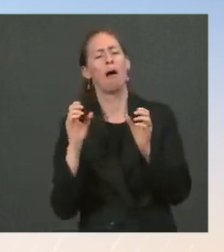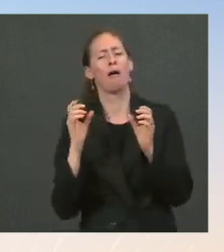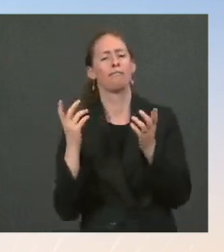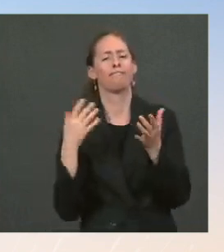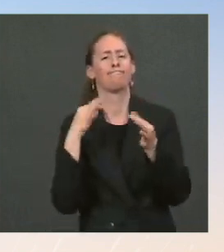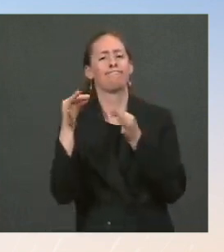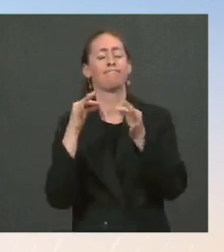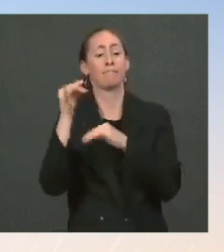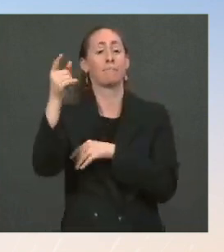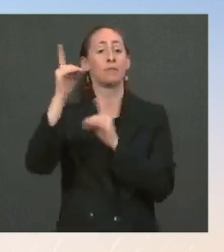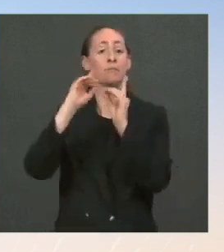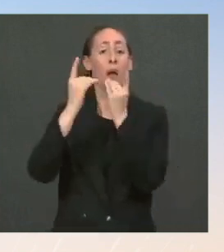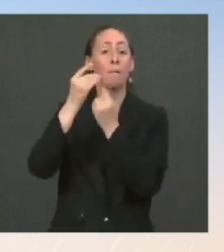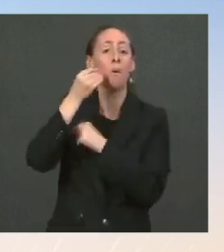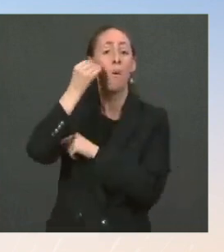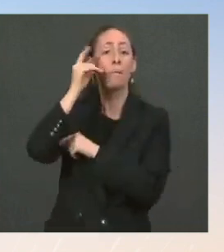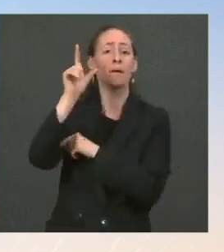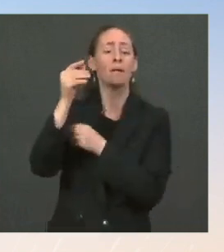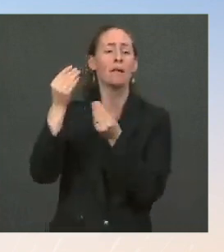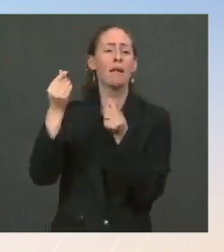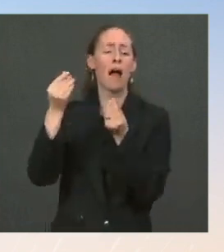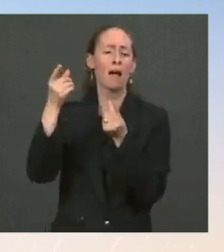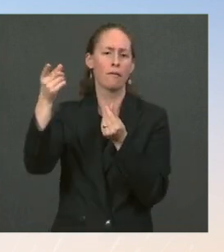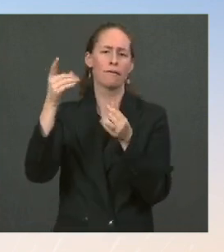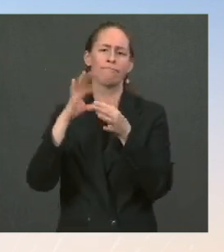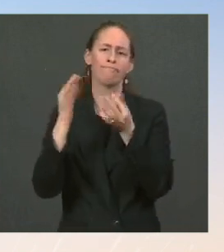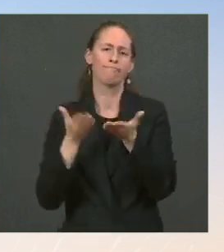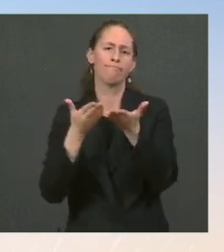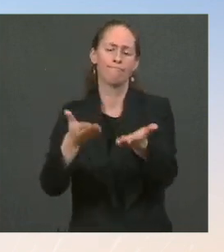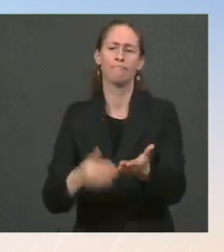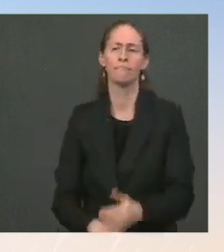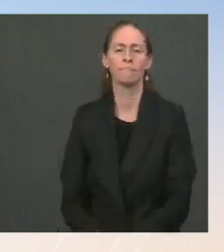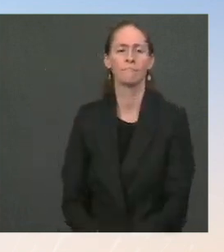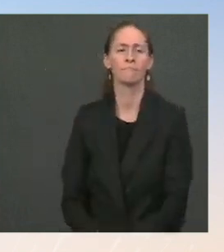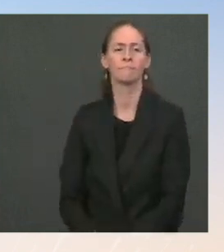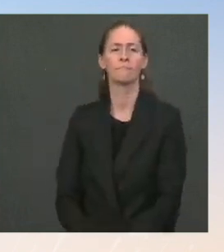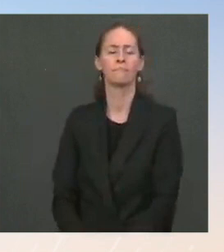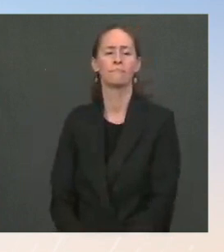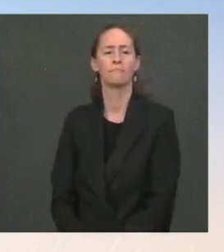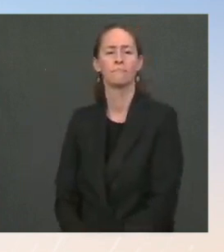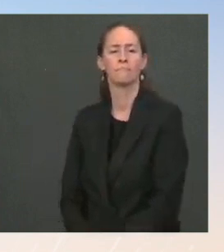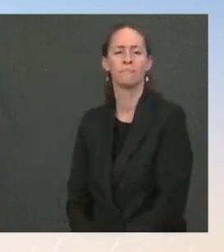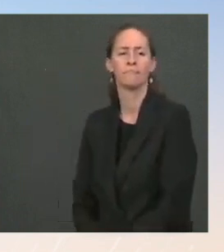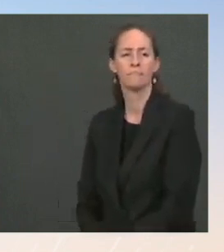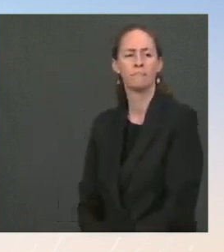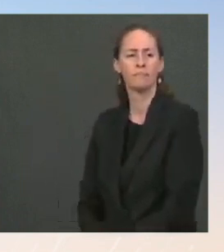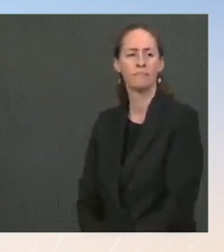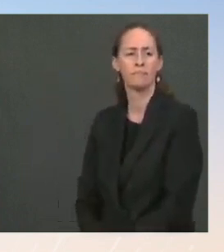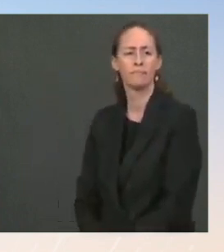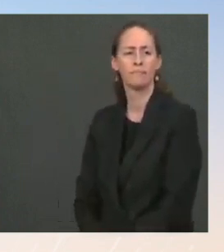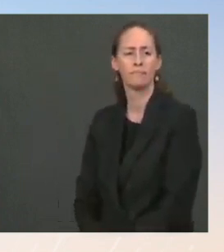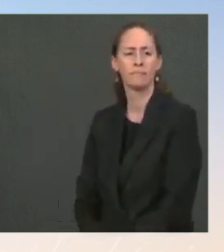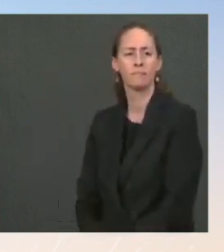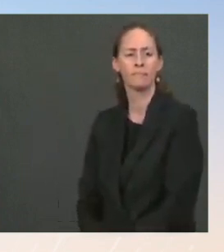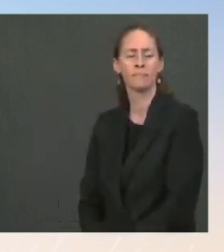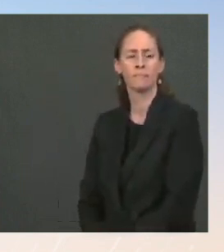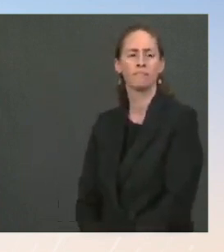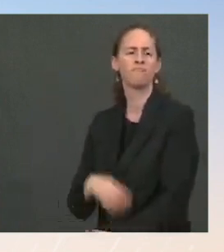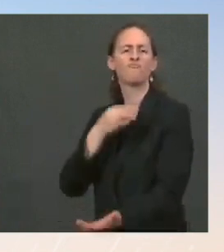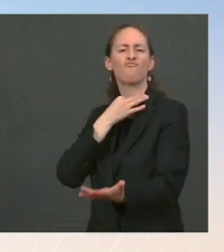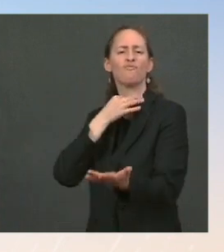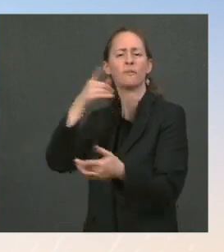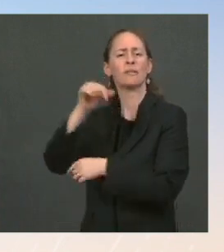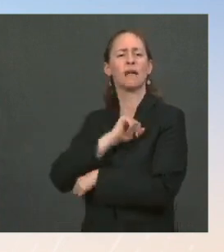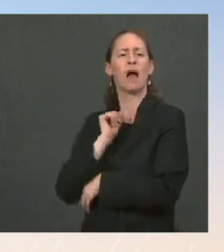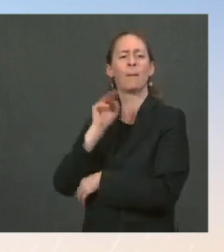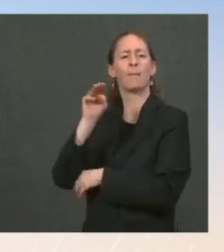Ms. Thanks, Jen. Go ahead. The I wanted to ask about another marker that Senator Manchin has kind of put out, which is that he wants to cap the child